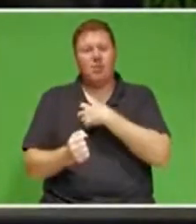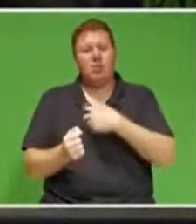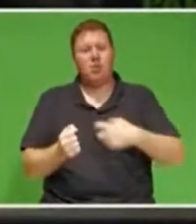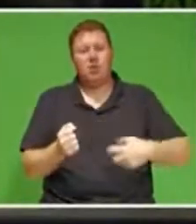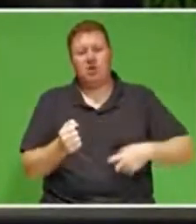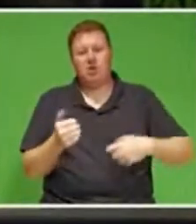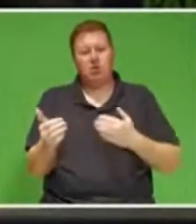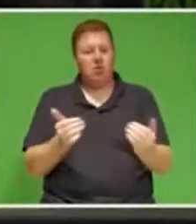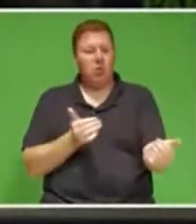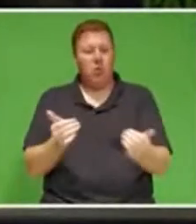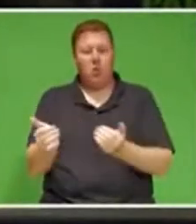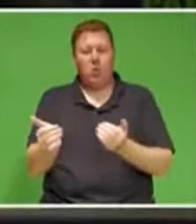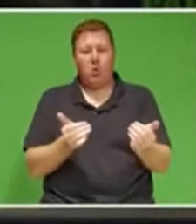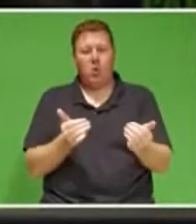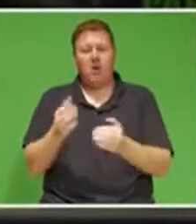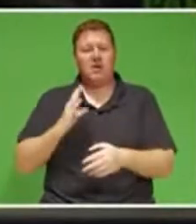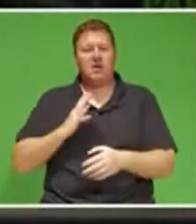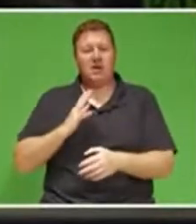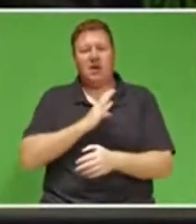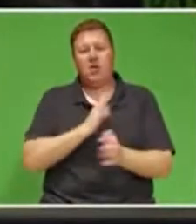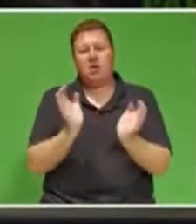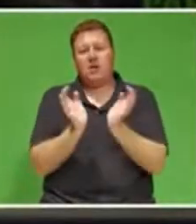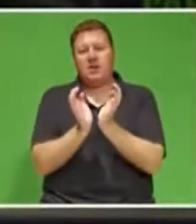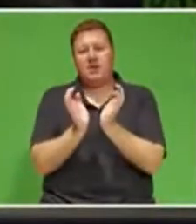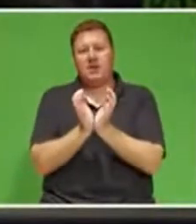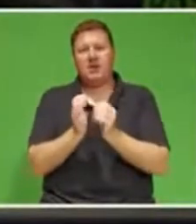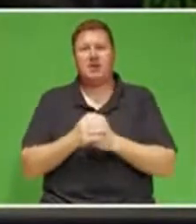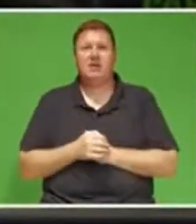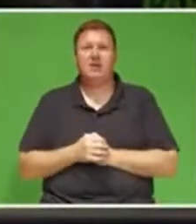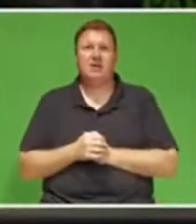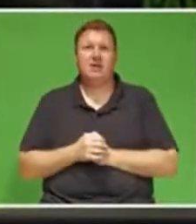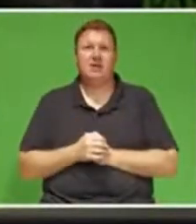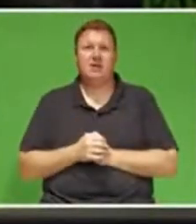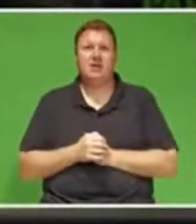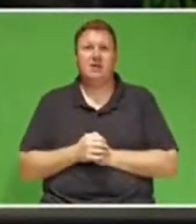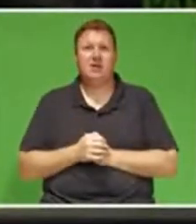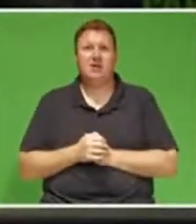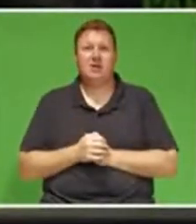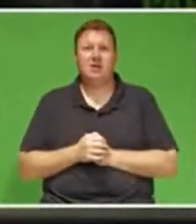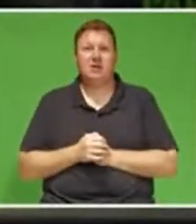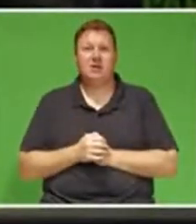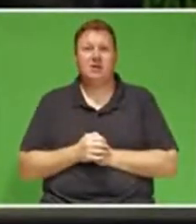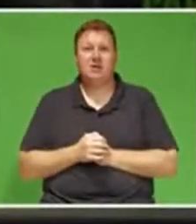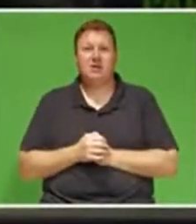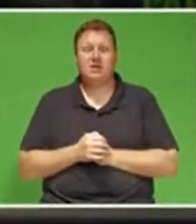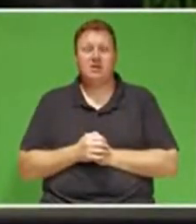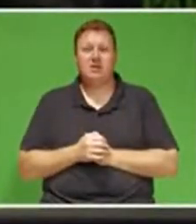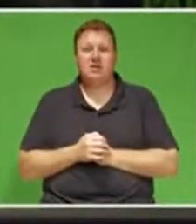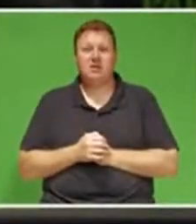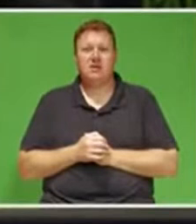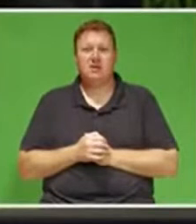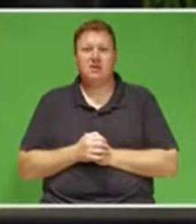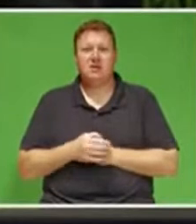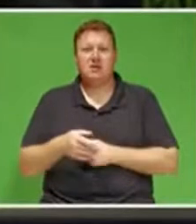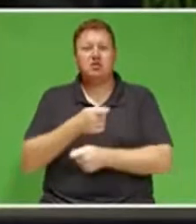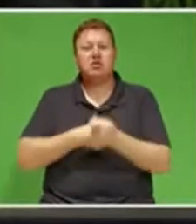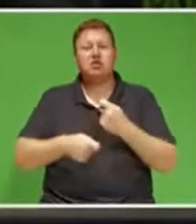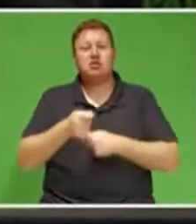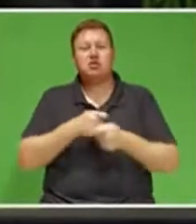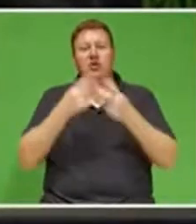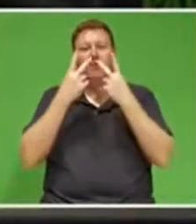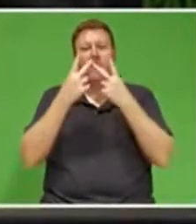coordinating council meeting, and we exchange views on a number of issues,